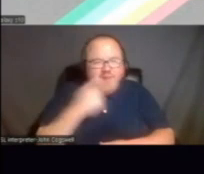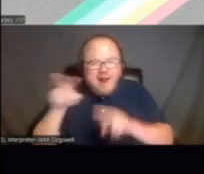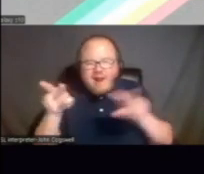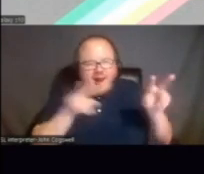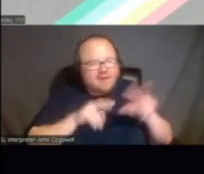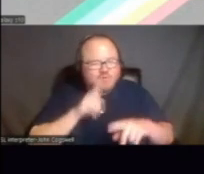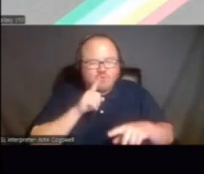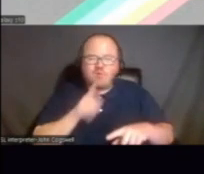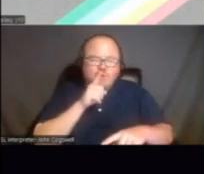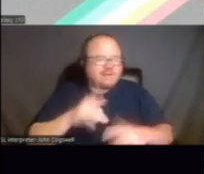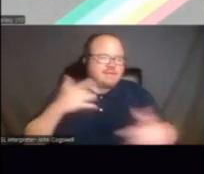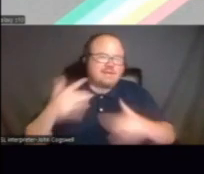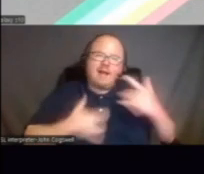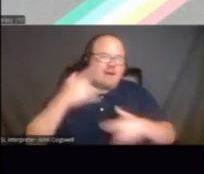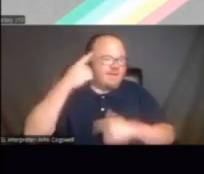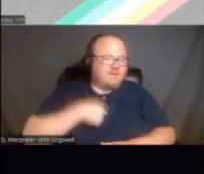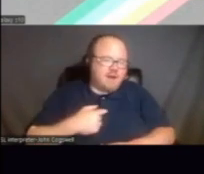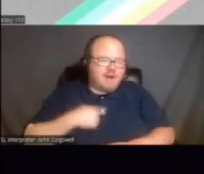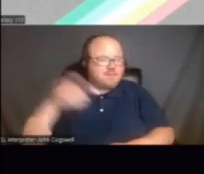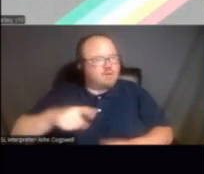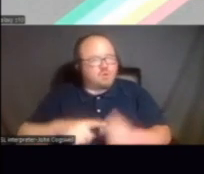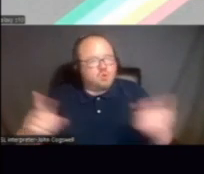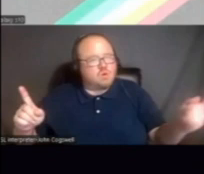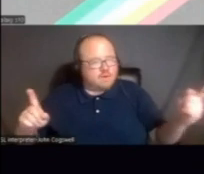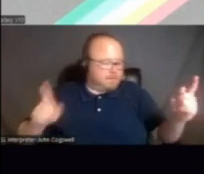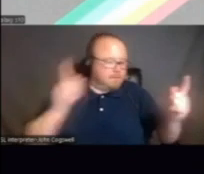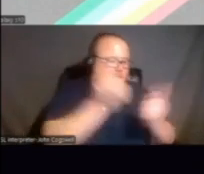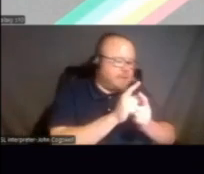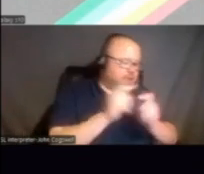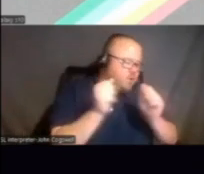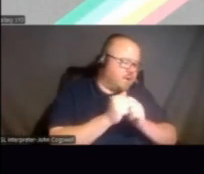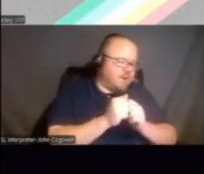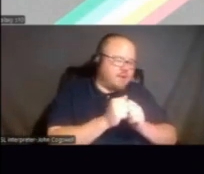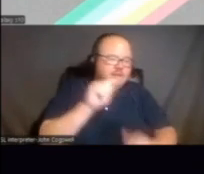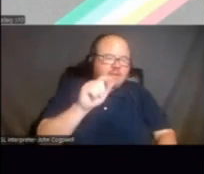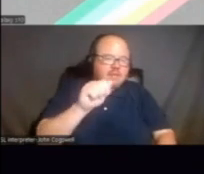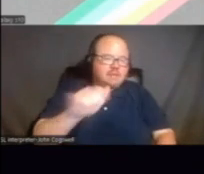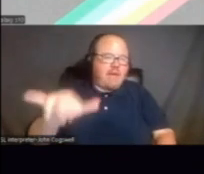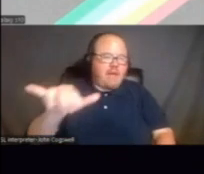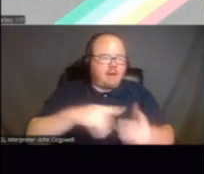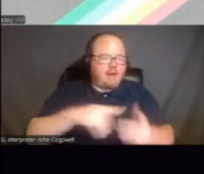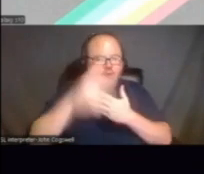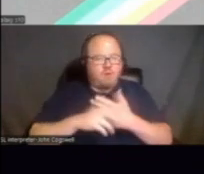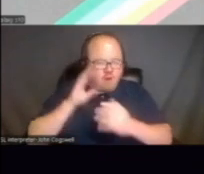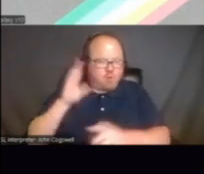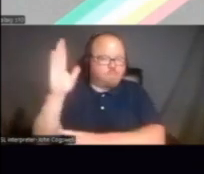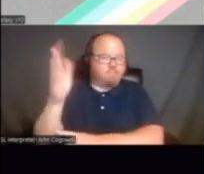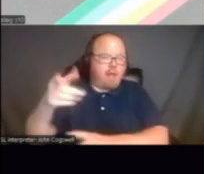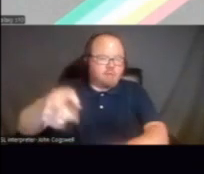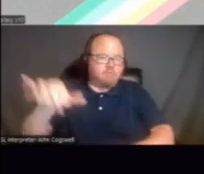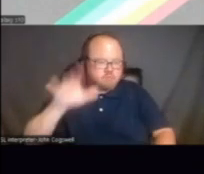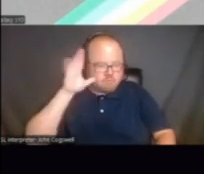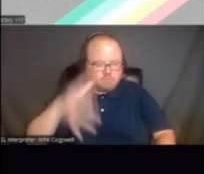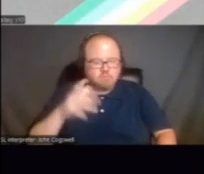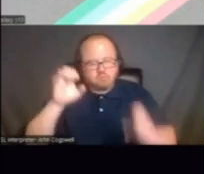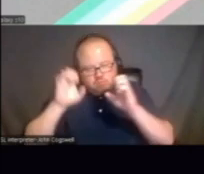It was very exciting for me. And I'm going to, I'm supposed to meet with the TATE program and also present to them as well to kind of, you